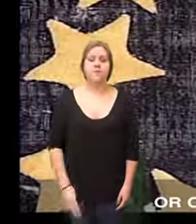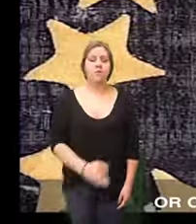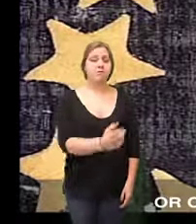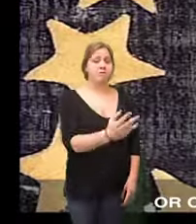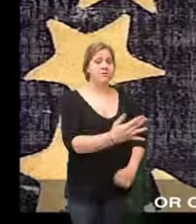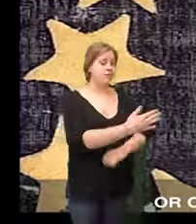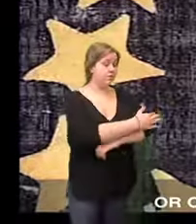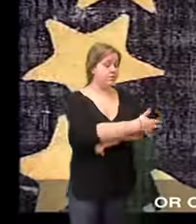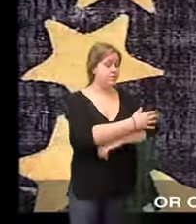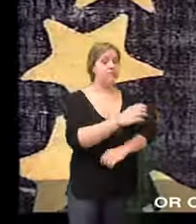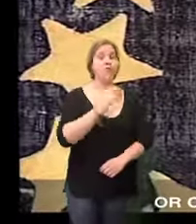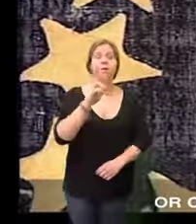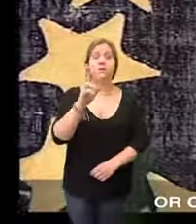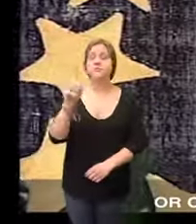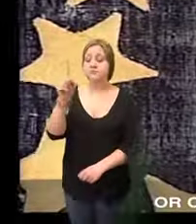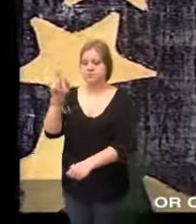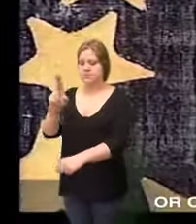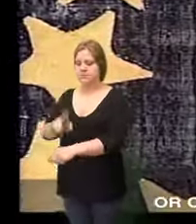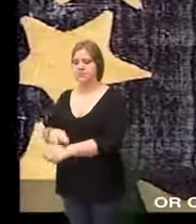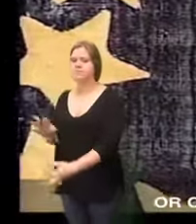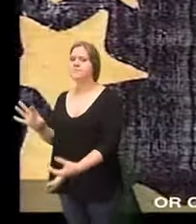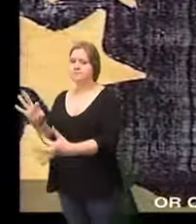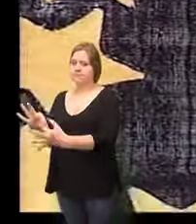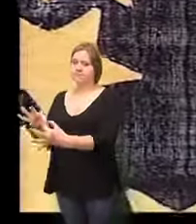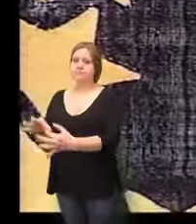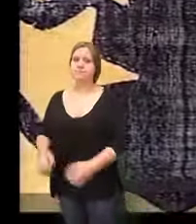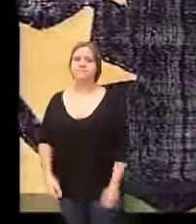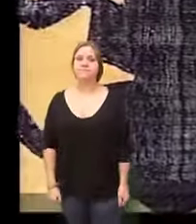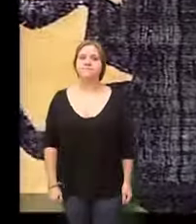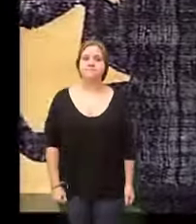countries or one consolidated nation